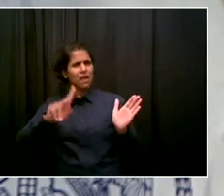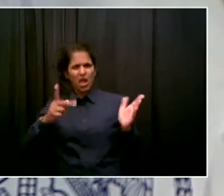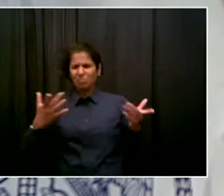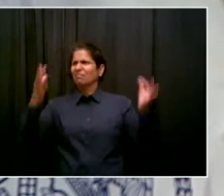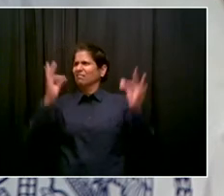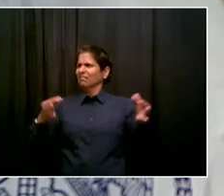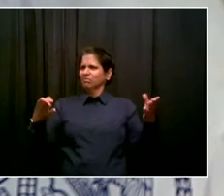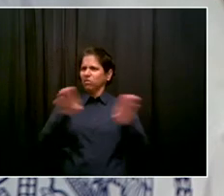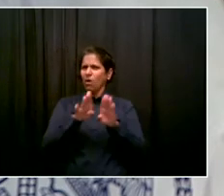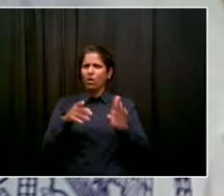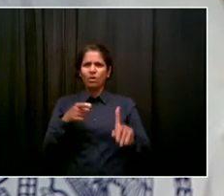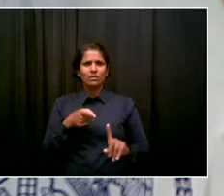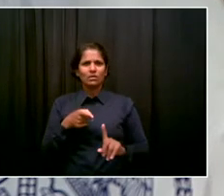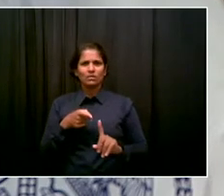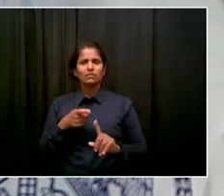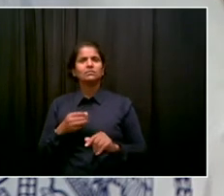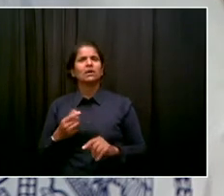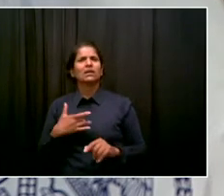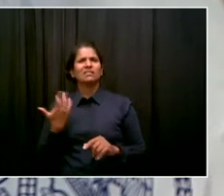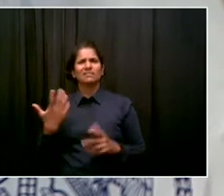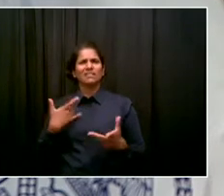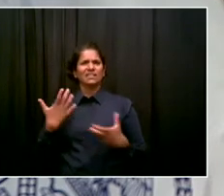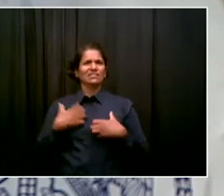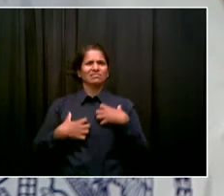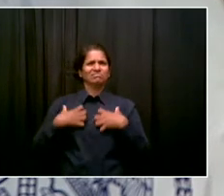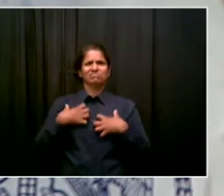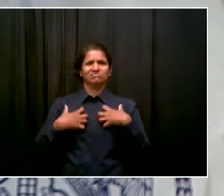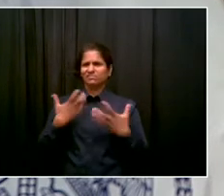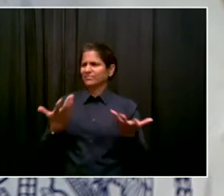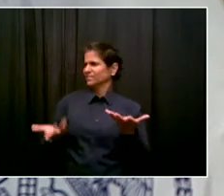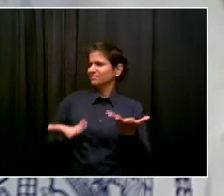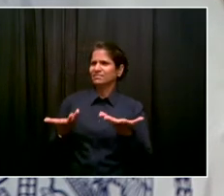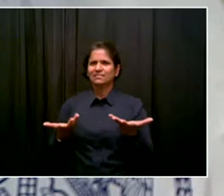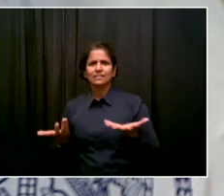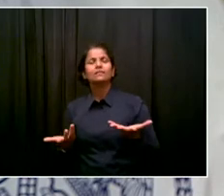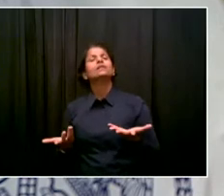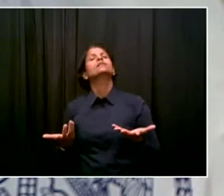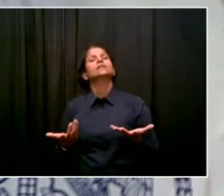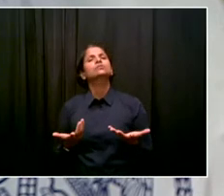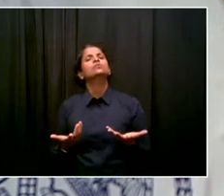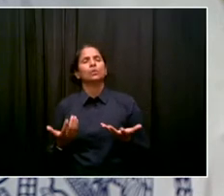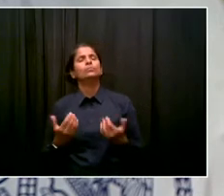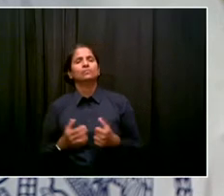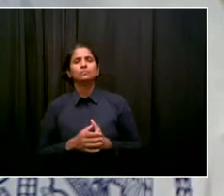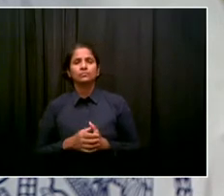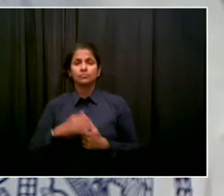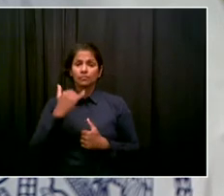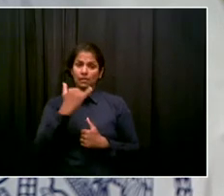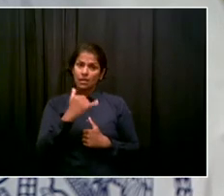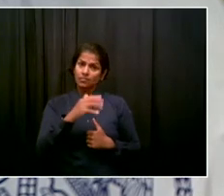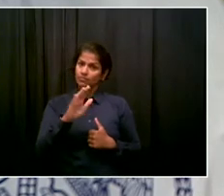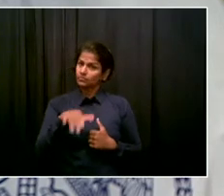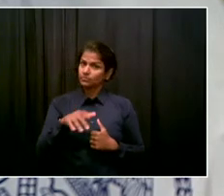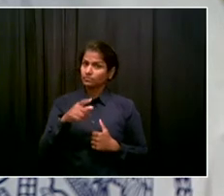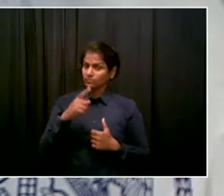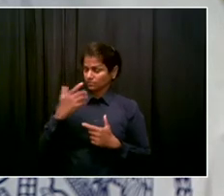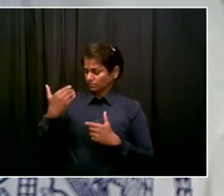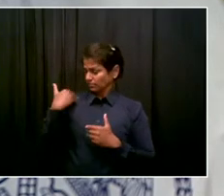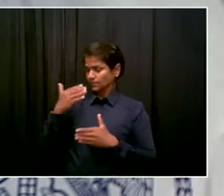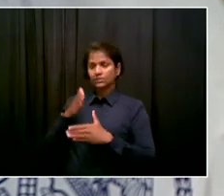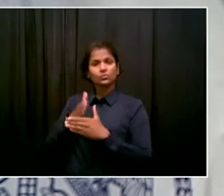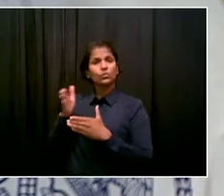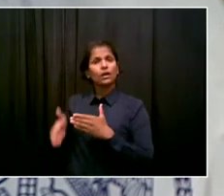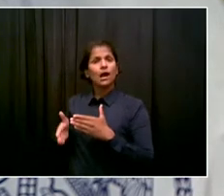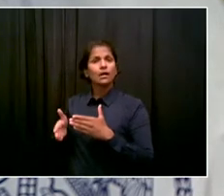respond to what I heard from some police this weekend. Basically, we saw them shut down this impromptu dance party around the